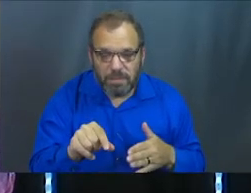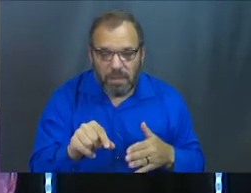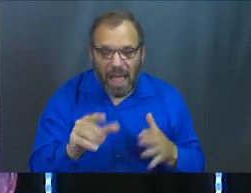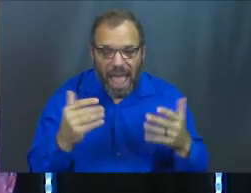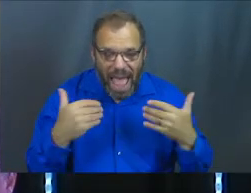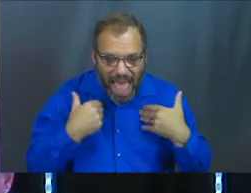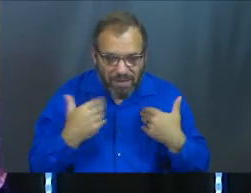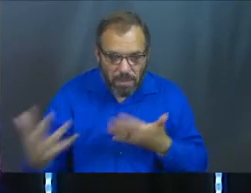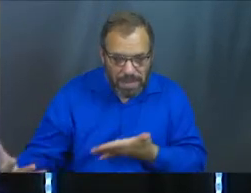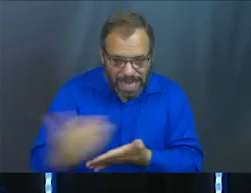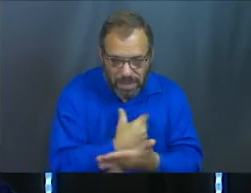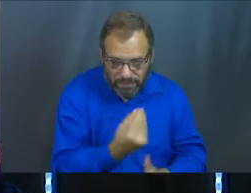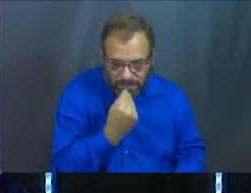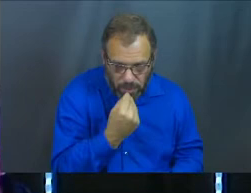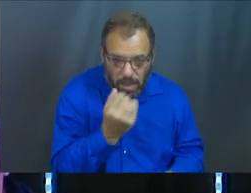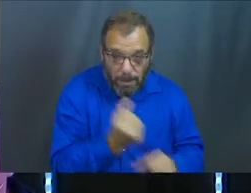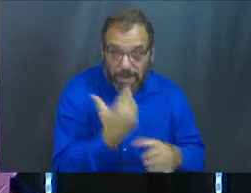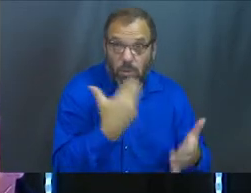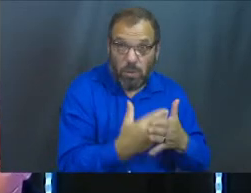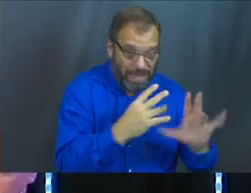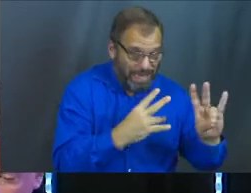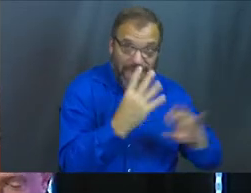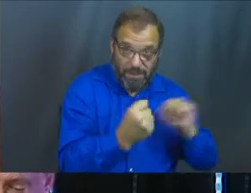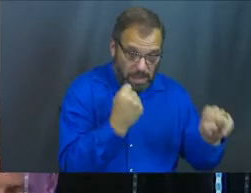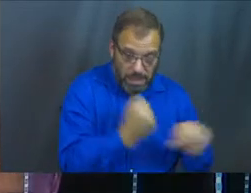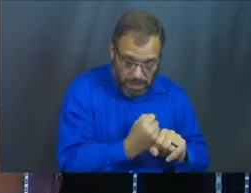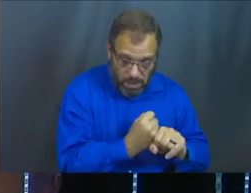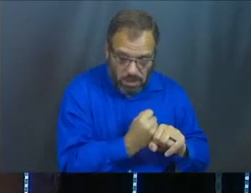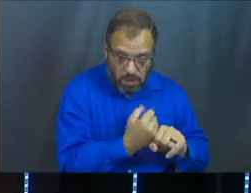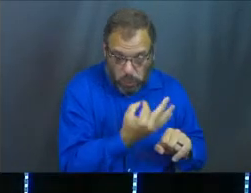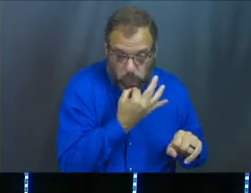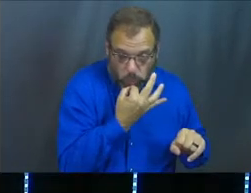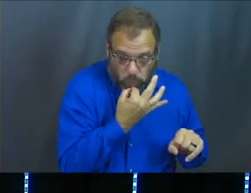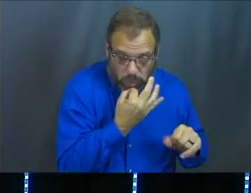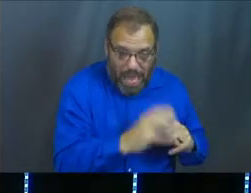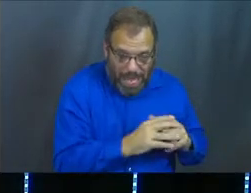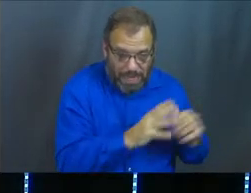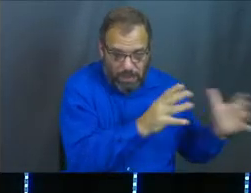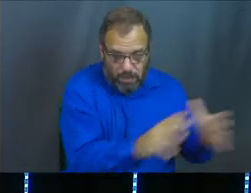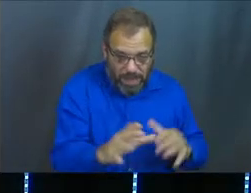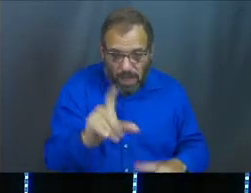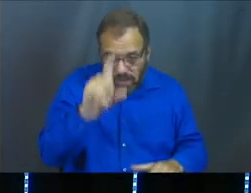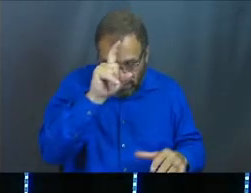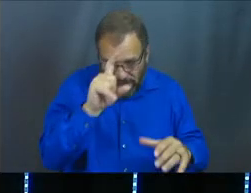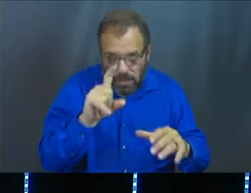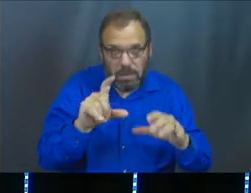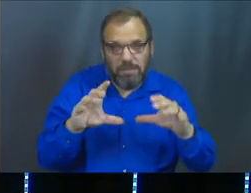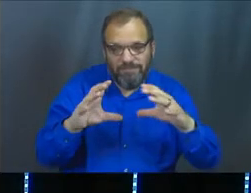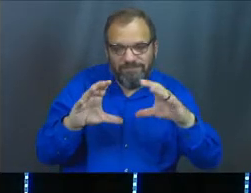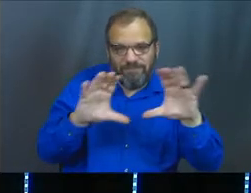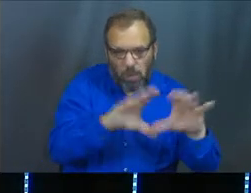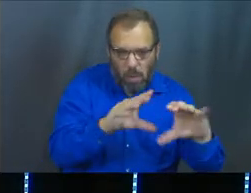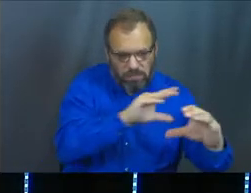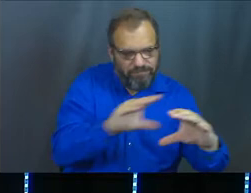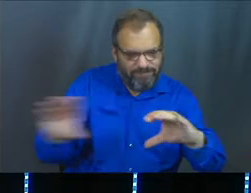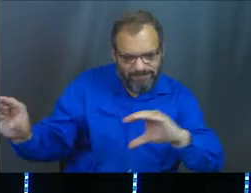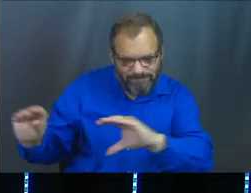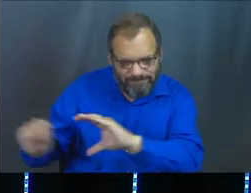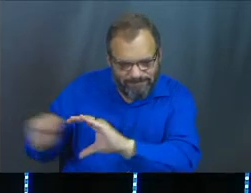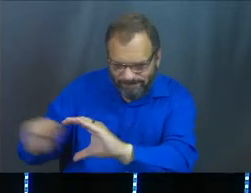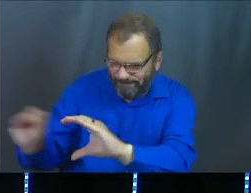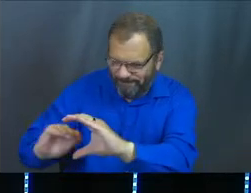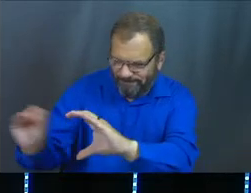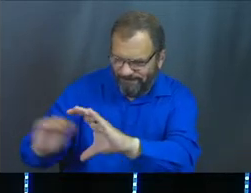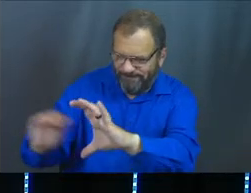Have them gather all the food produced in the good years that are just ahead and bring it to Pharaoh's storehouses. Store it away and